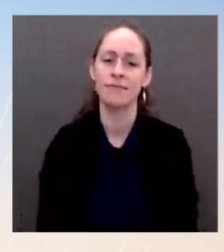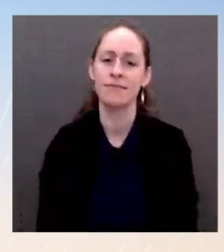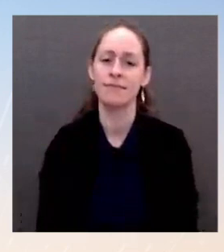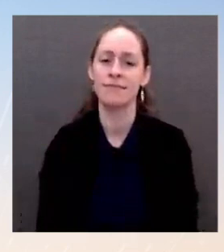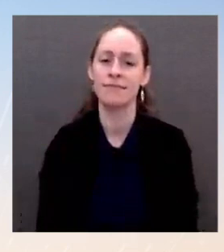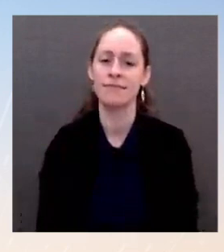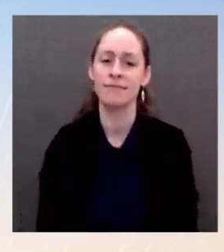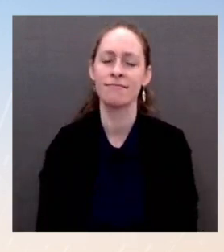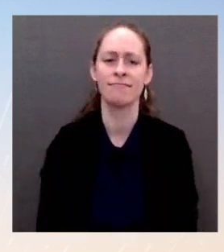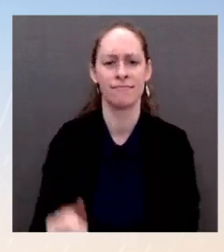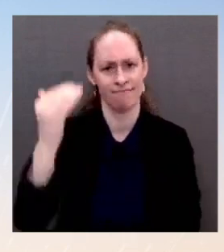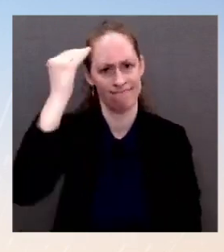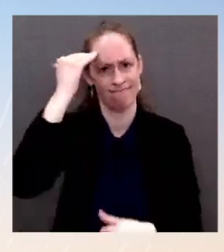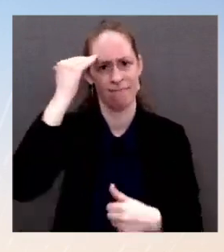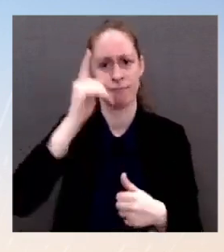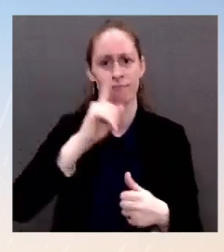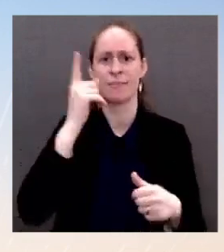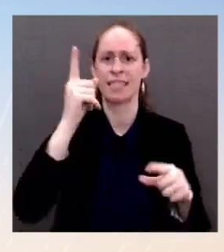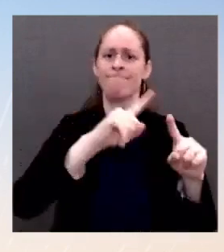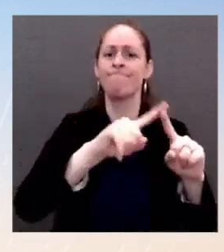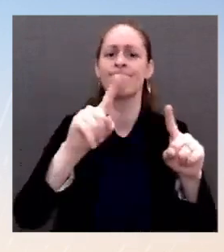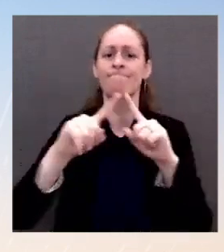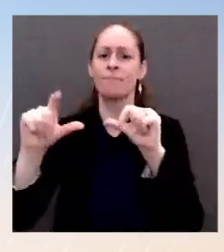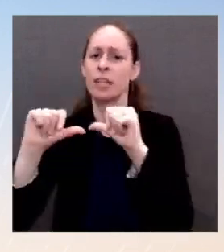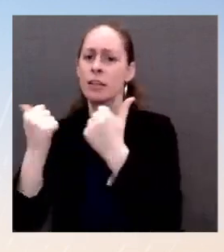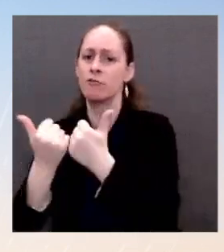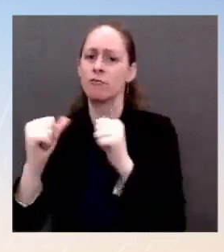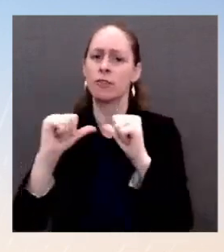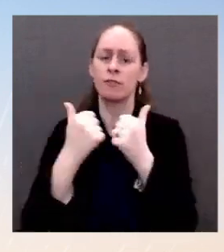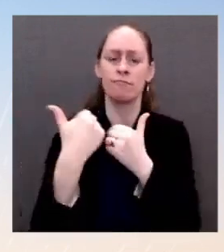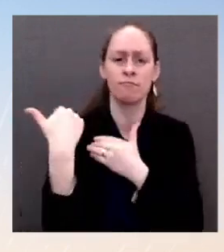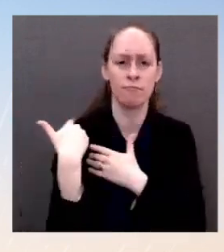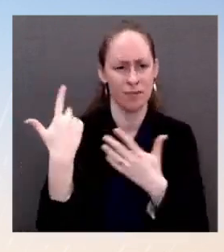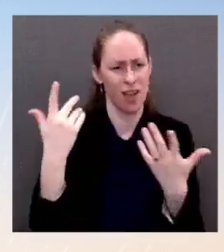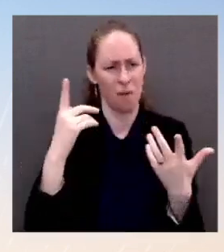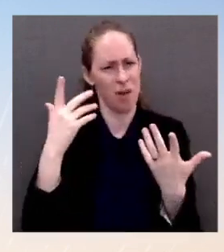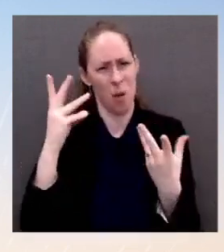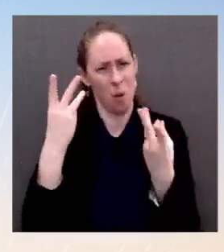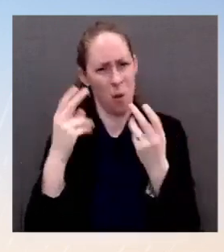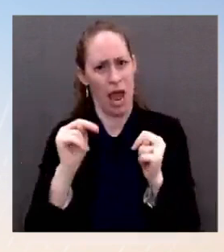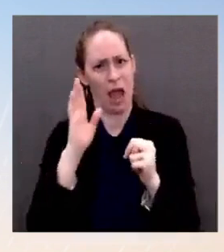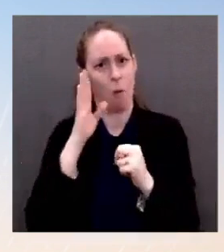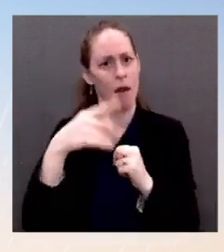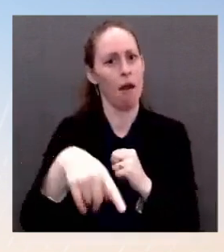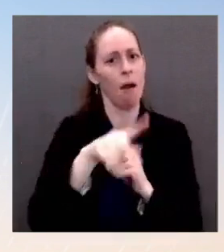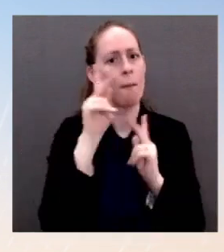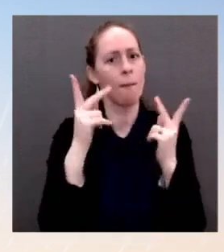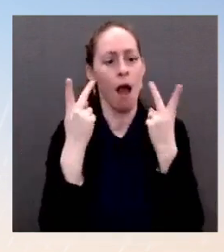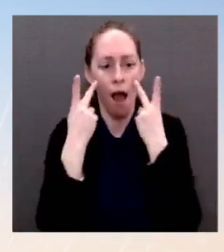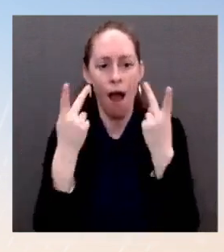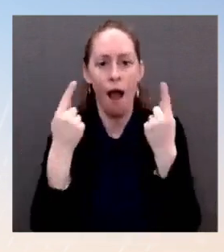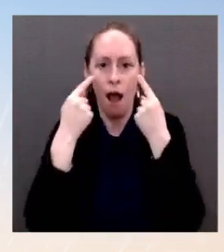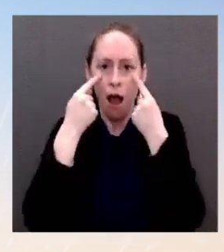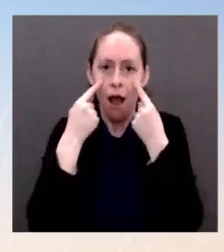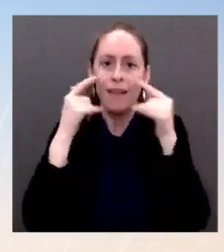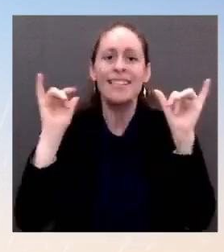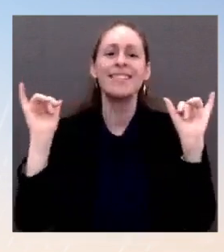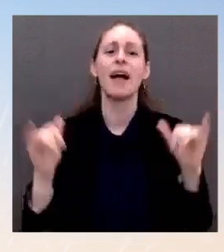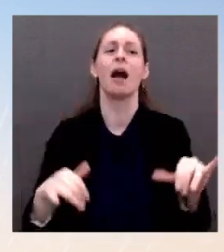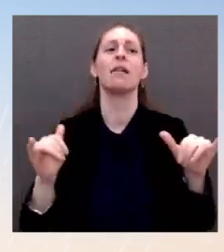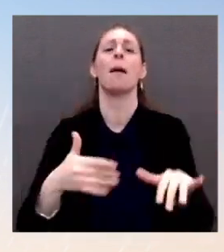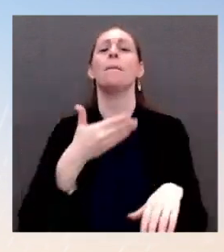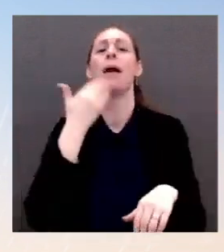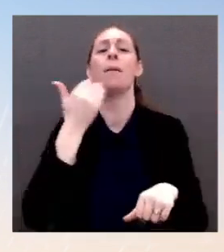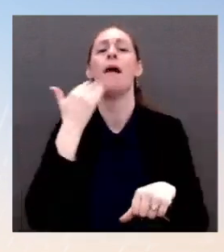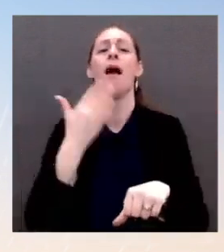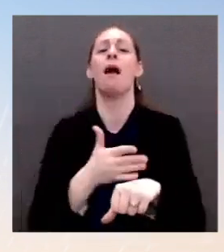will see in the next six months to a year out of all those different plans? You've met those deadlines, but now people just start to see the effect of them. Sure. I mean,